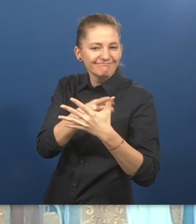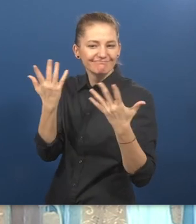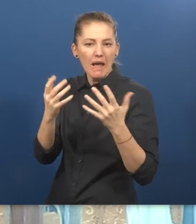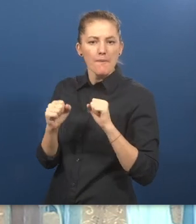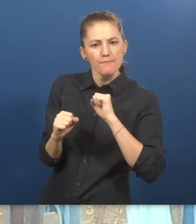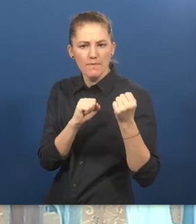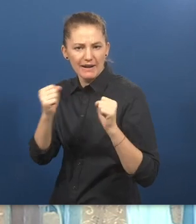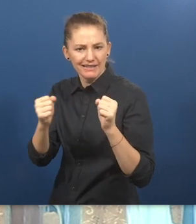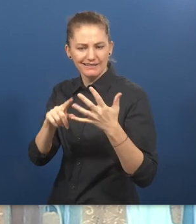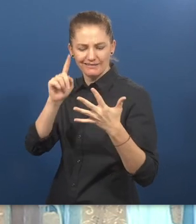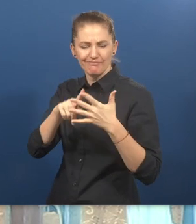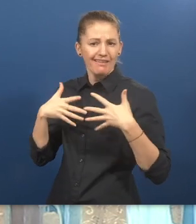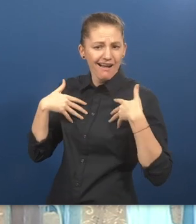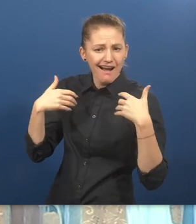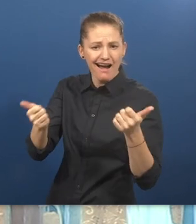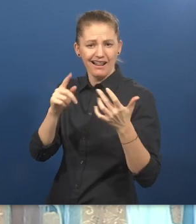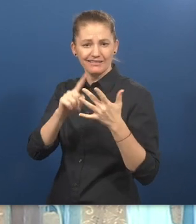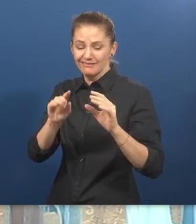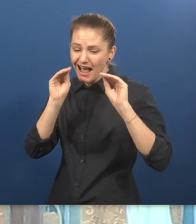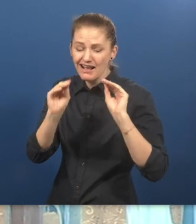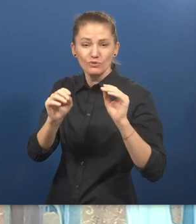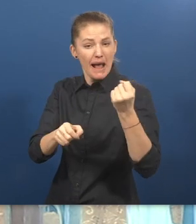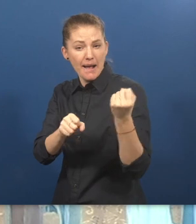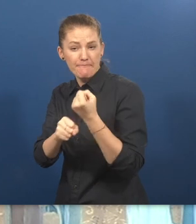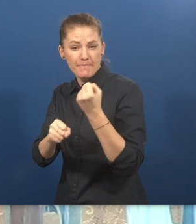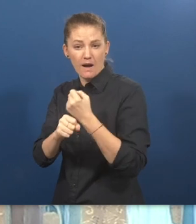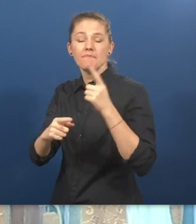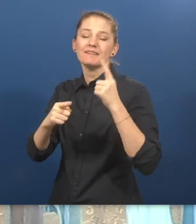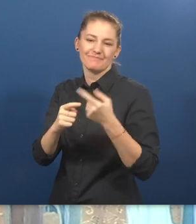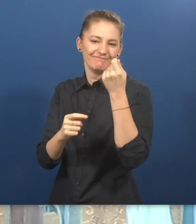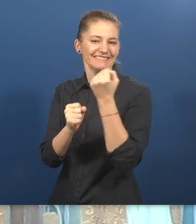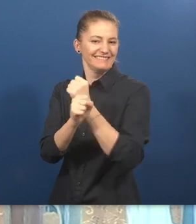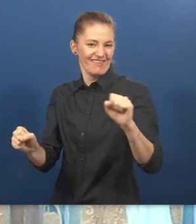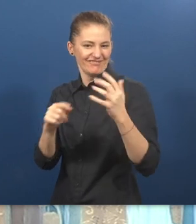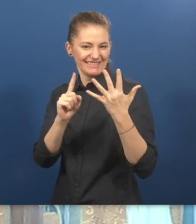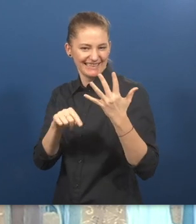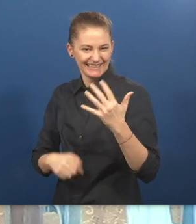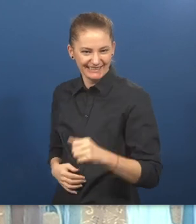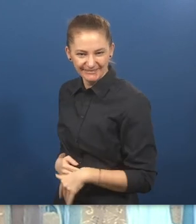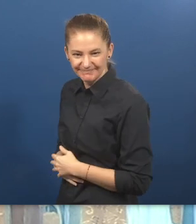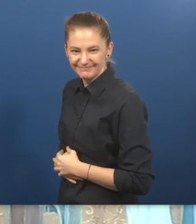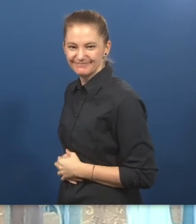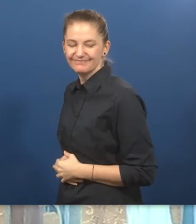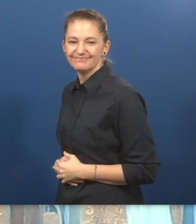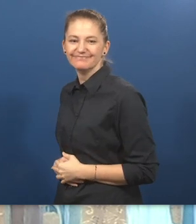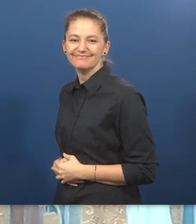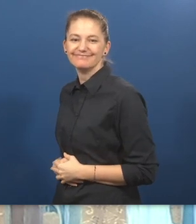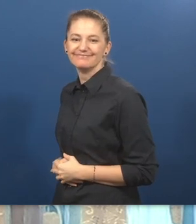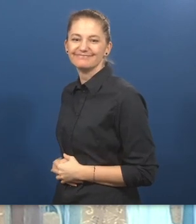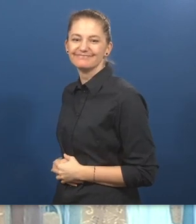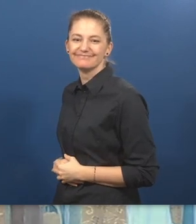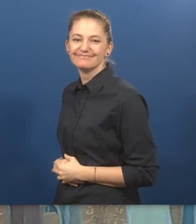which includes mobility, health benefits, basic education, employment and financial